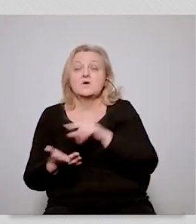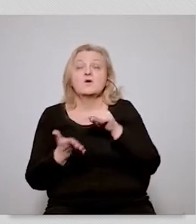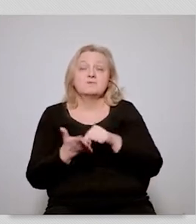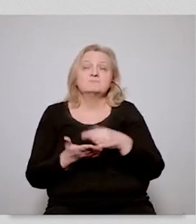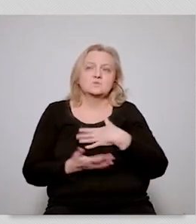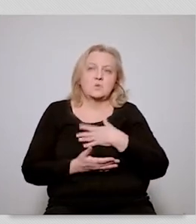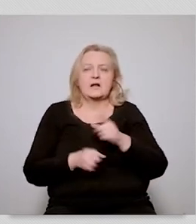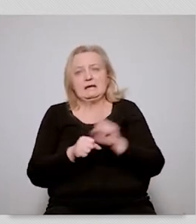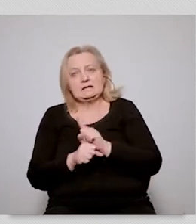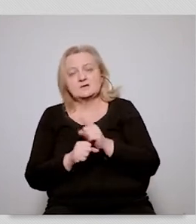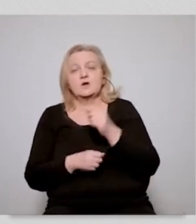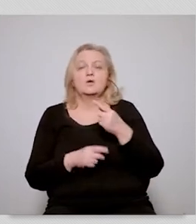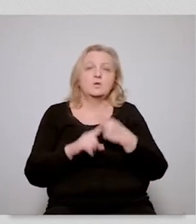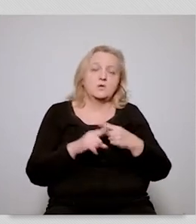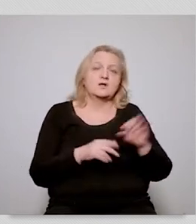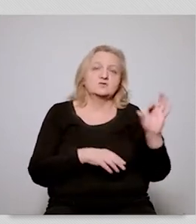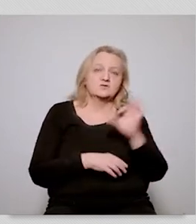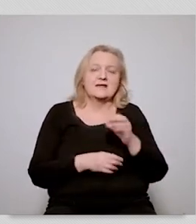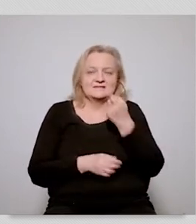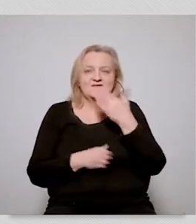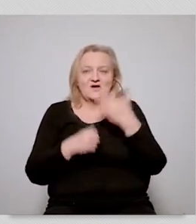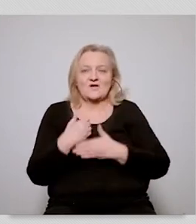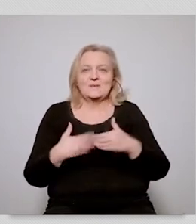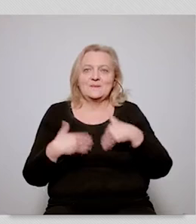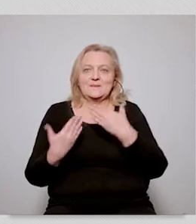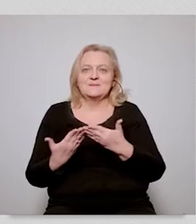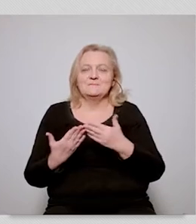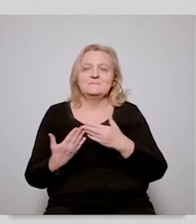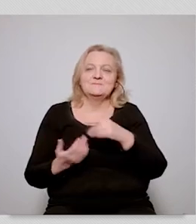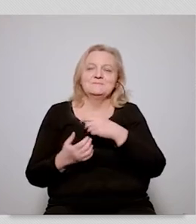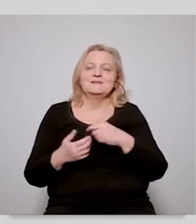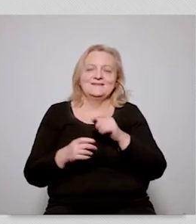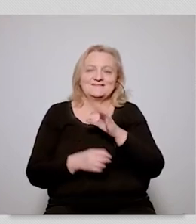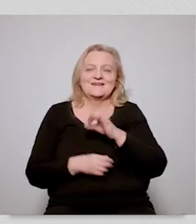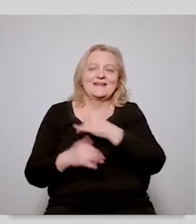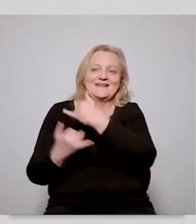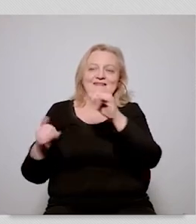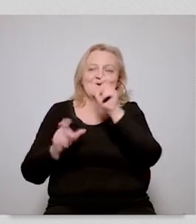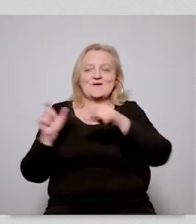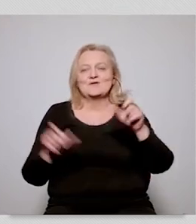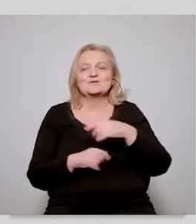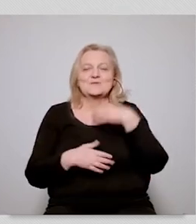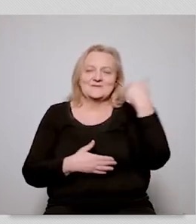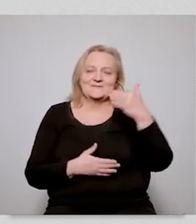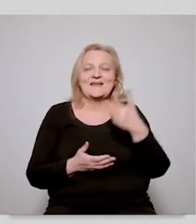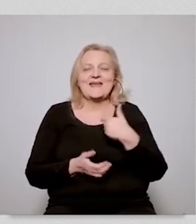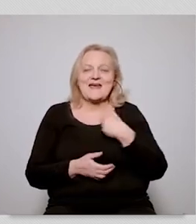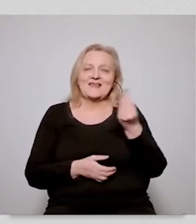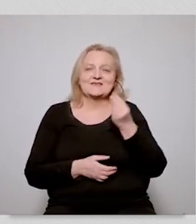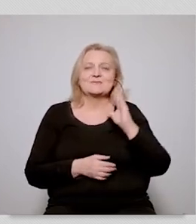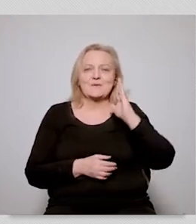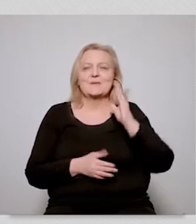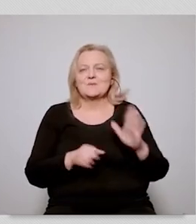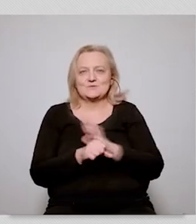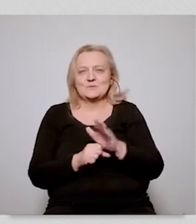shown different risks and different opportunities and i am going to conclude soon so that the other speakers